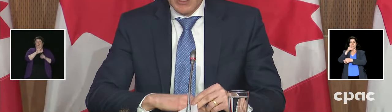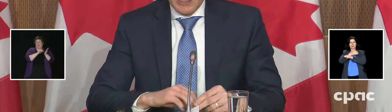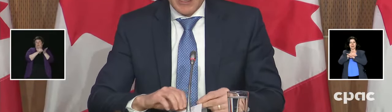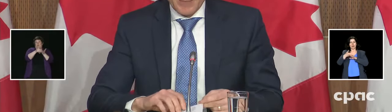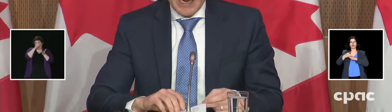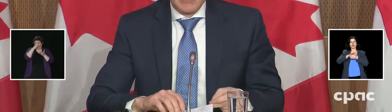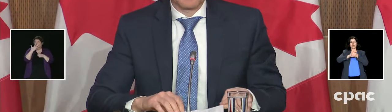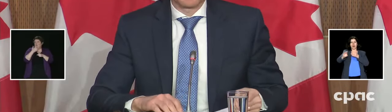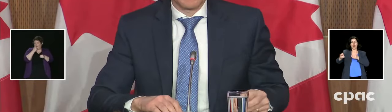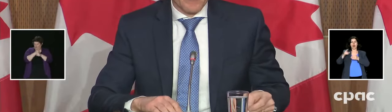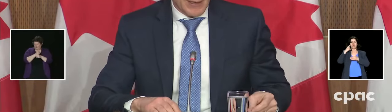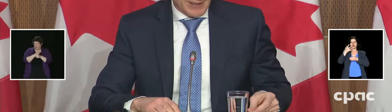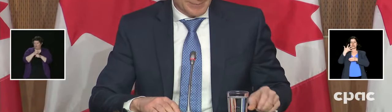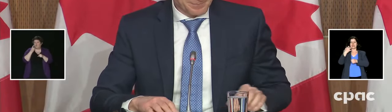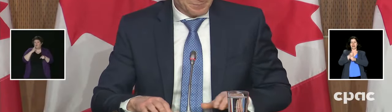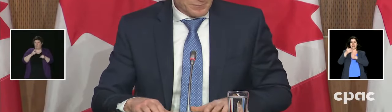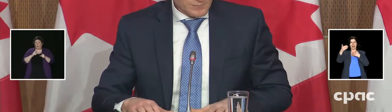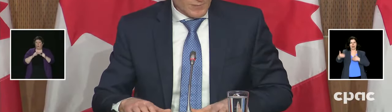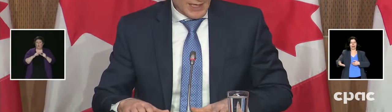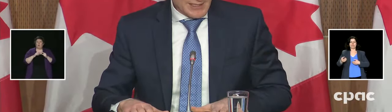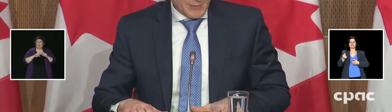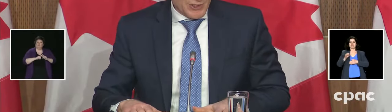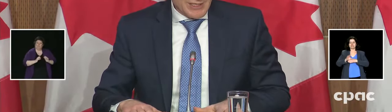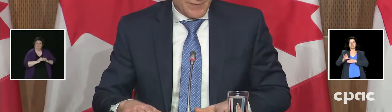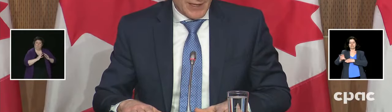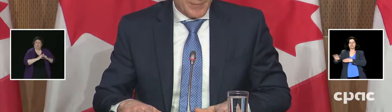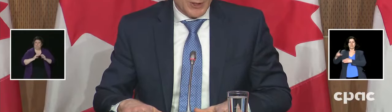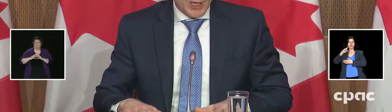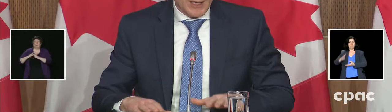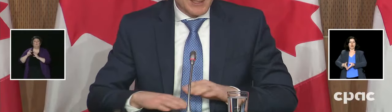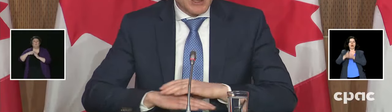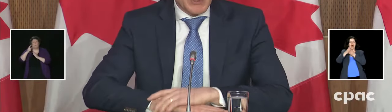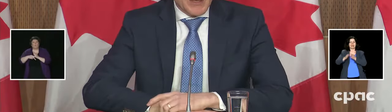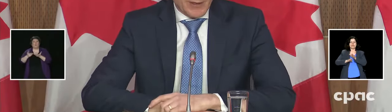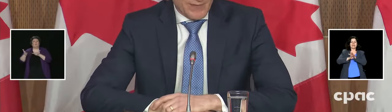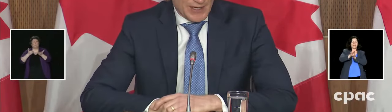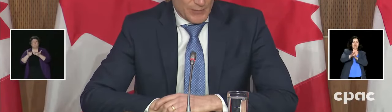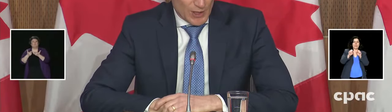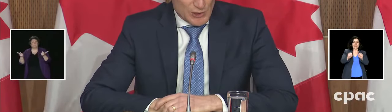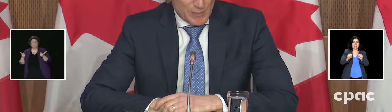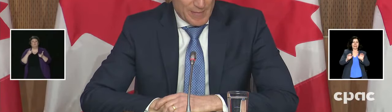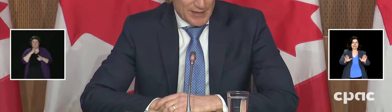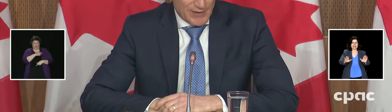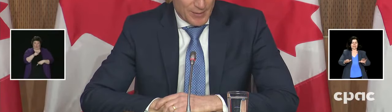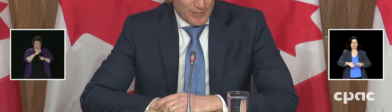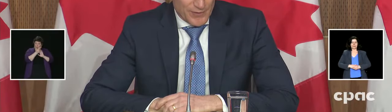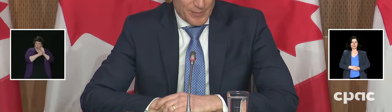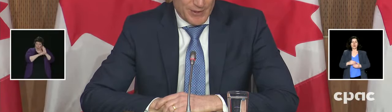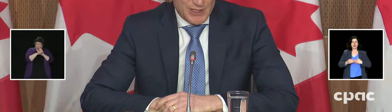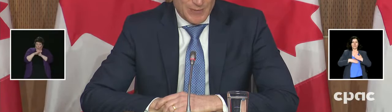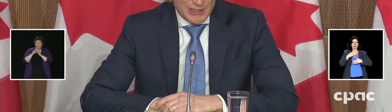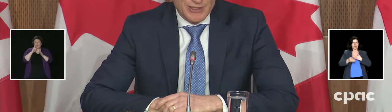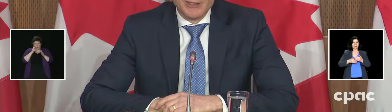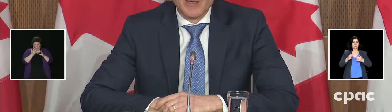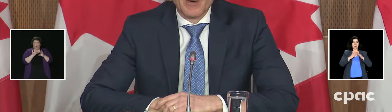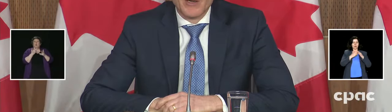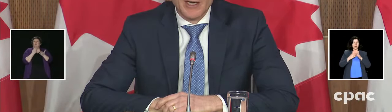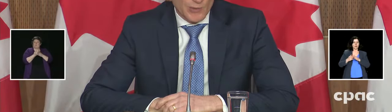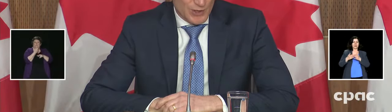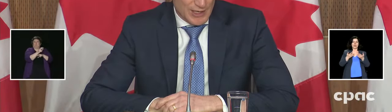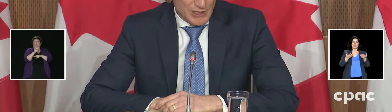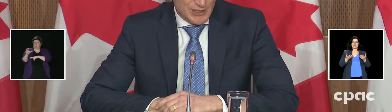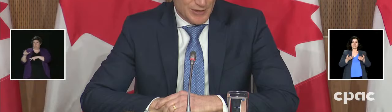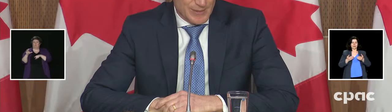years in capacity-building funding. As communities develop their laws, specific funding will also be made available for their participation in